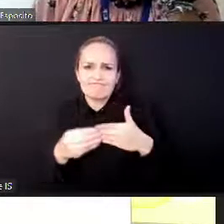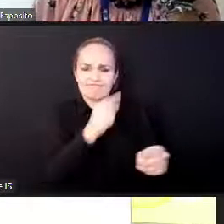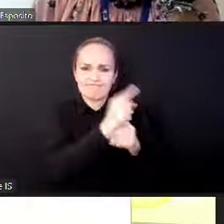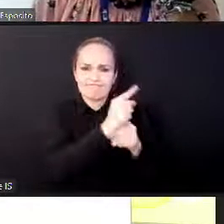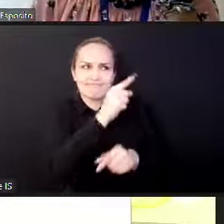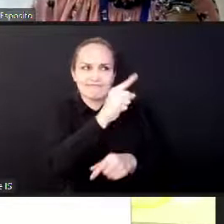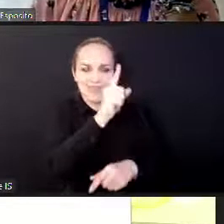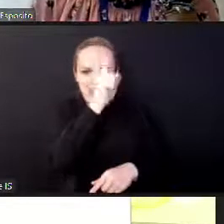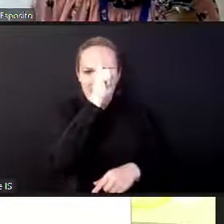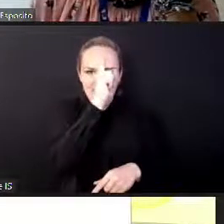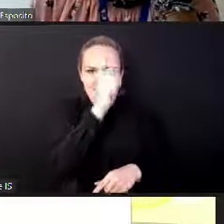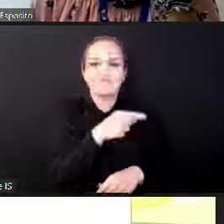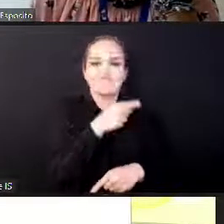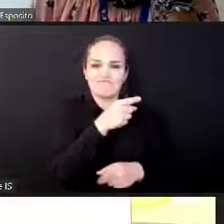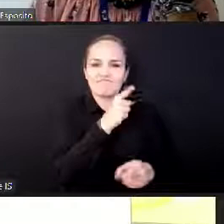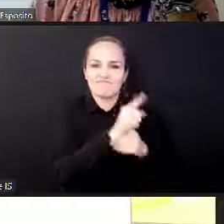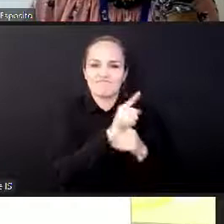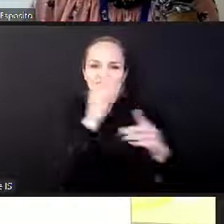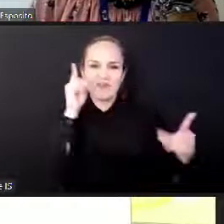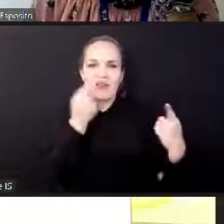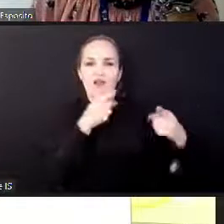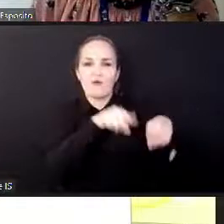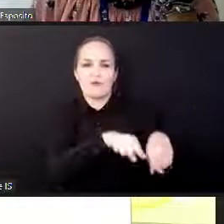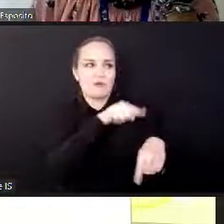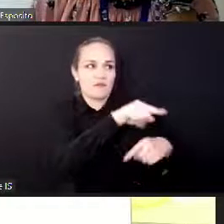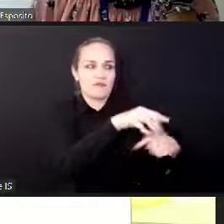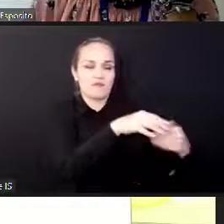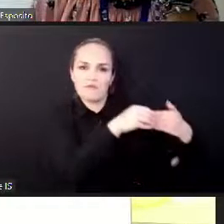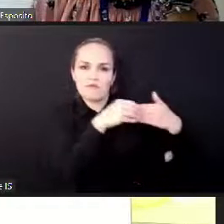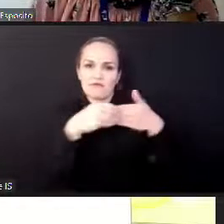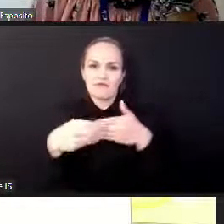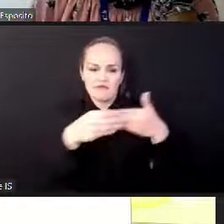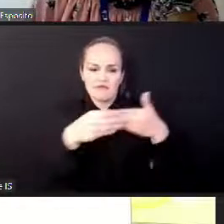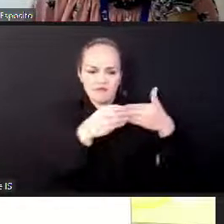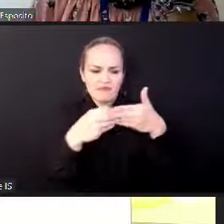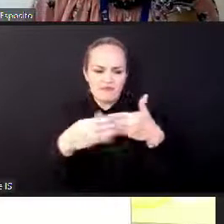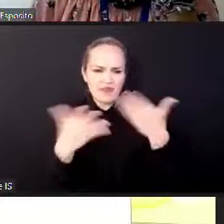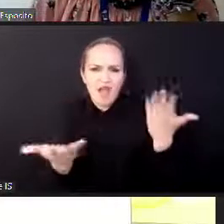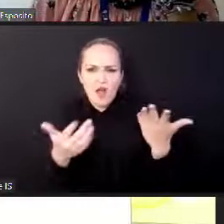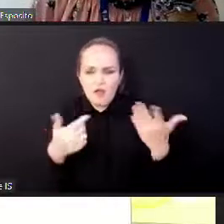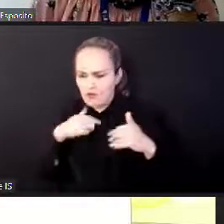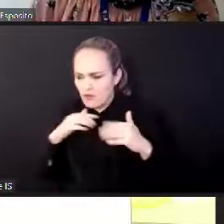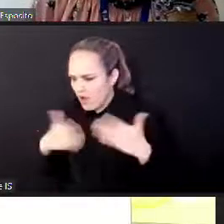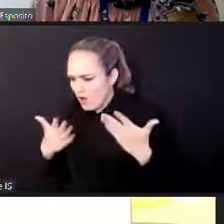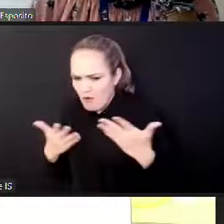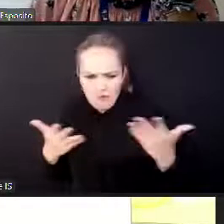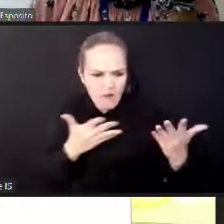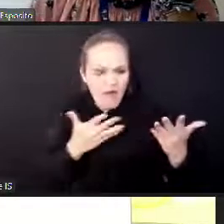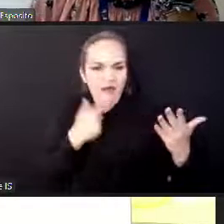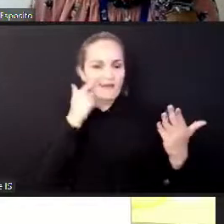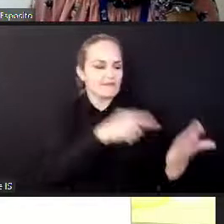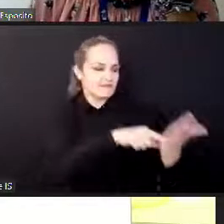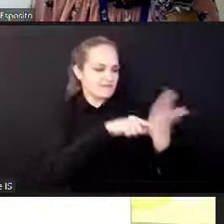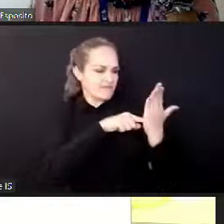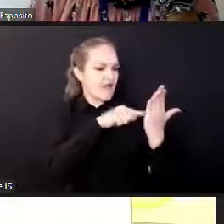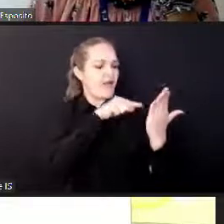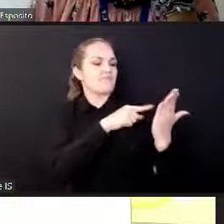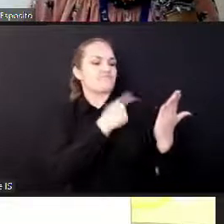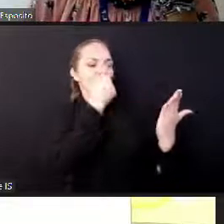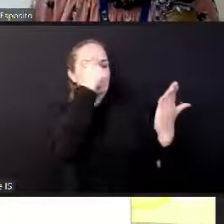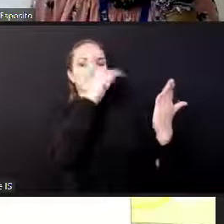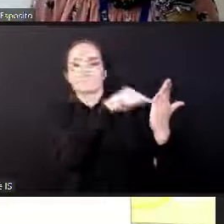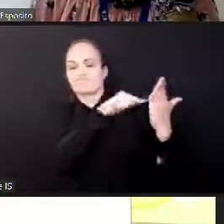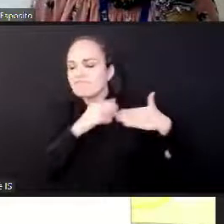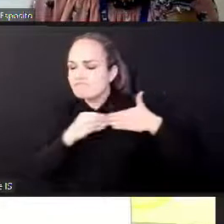I think what we really need to do is to enhance this horizontal network, the stakeholder network, to bring things together.